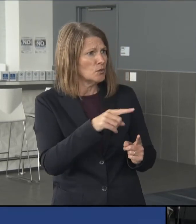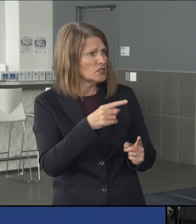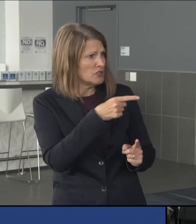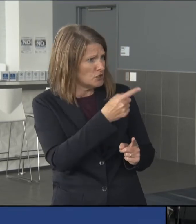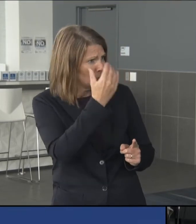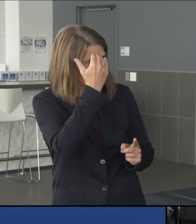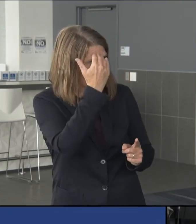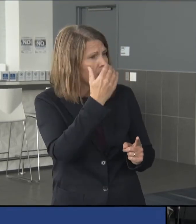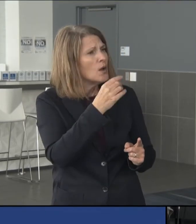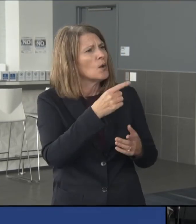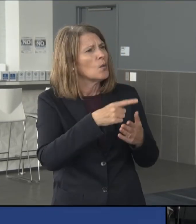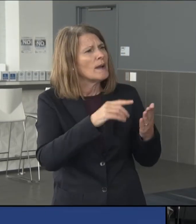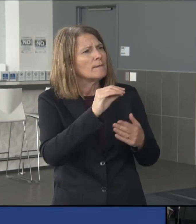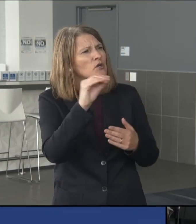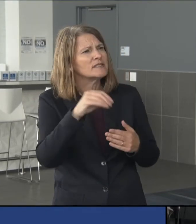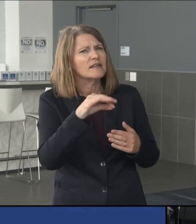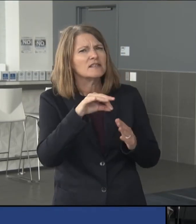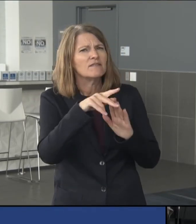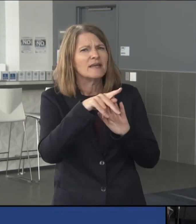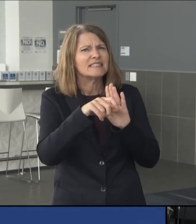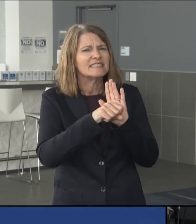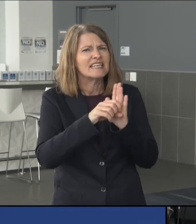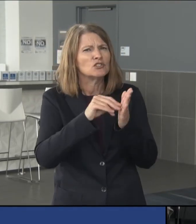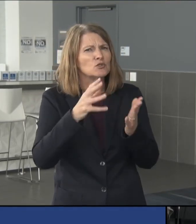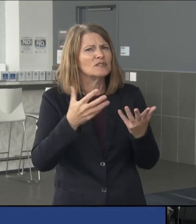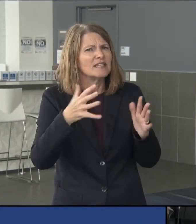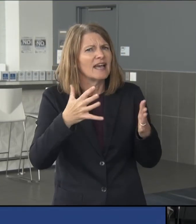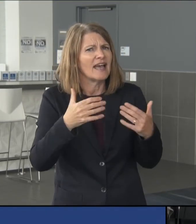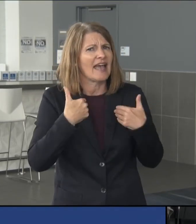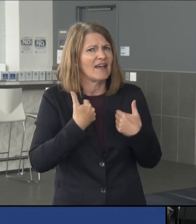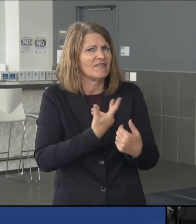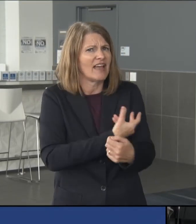of Penn State students have been vaccinated?